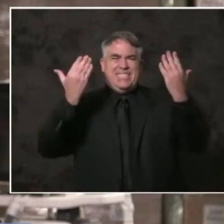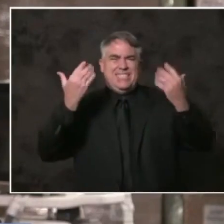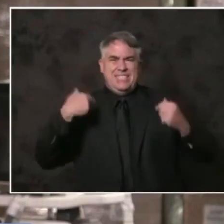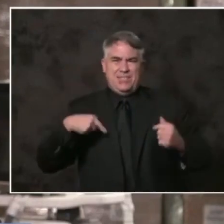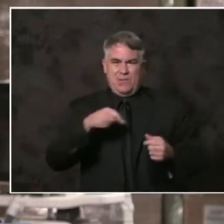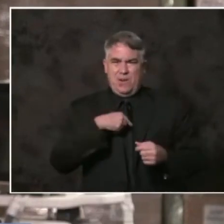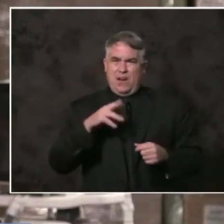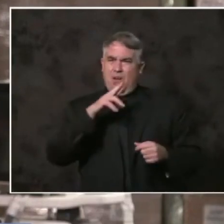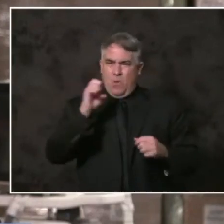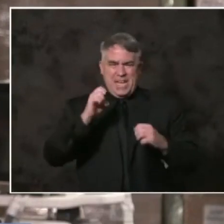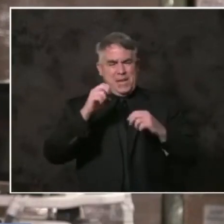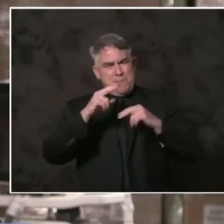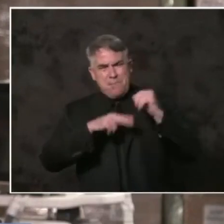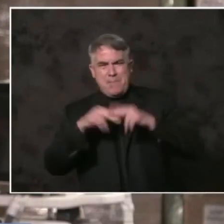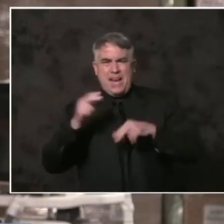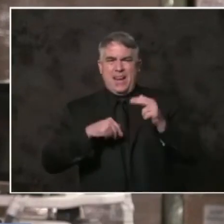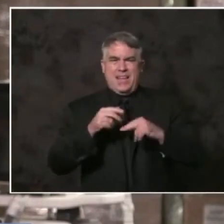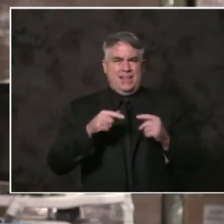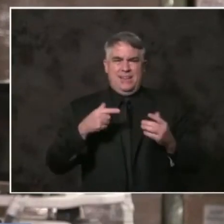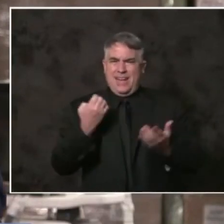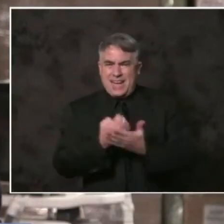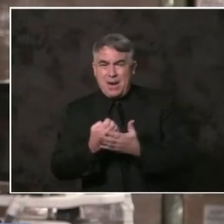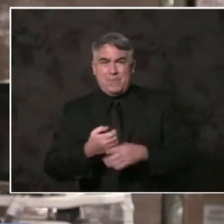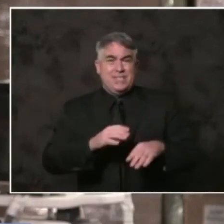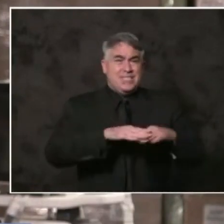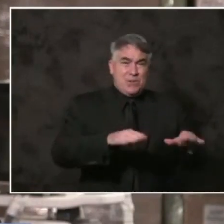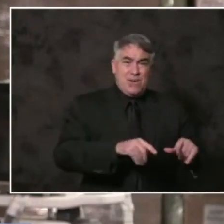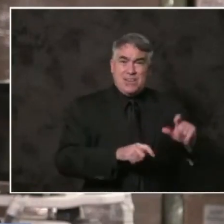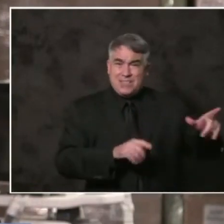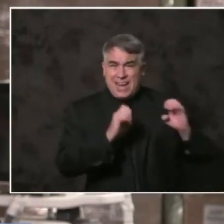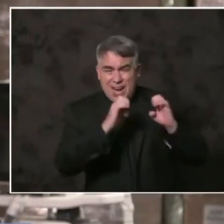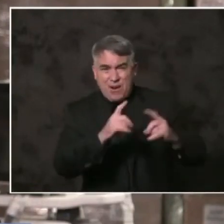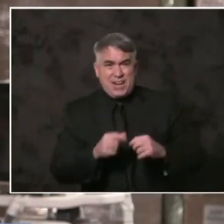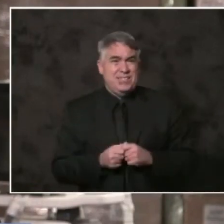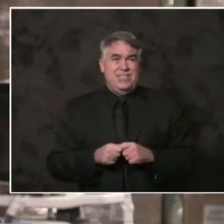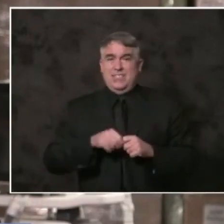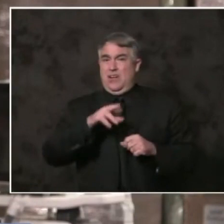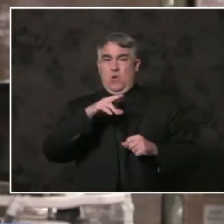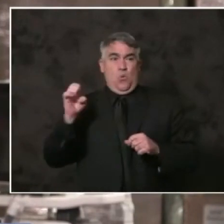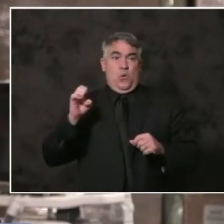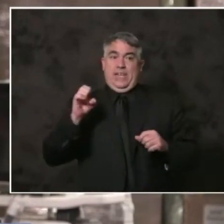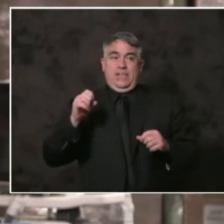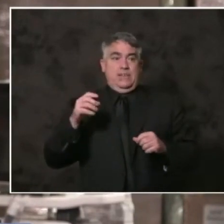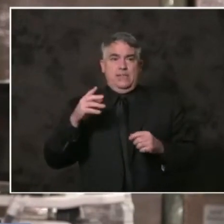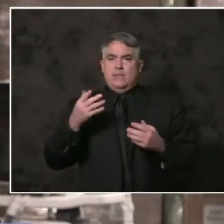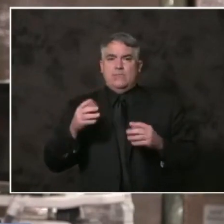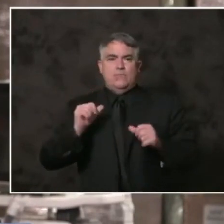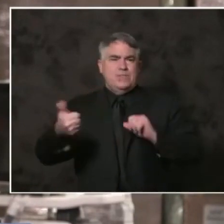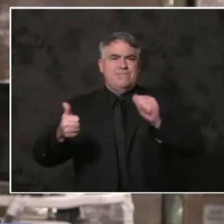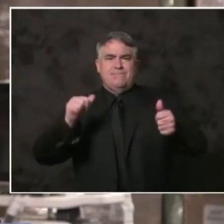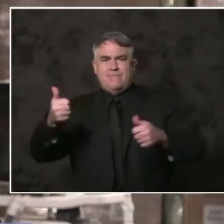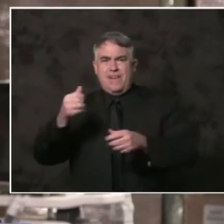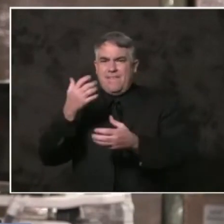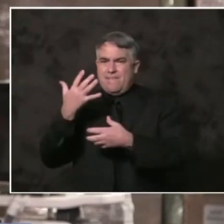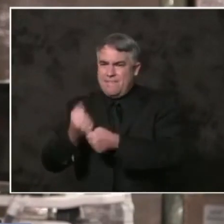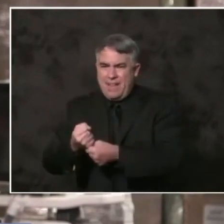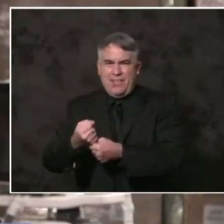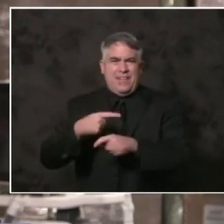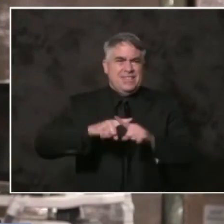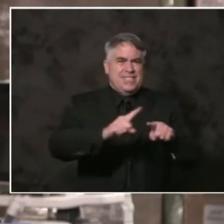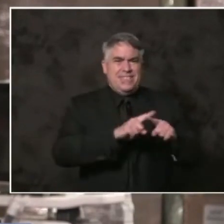rebuild our economy, our children's education. Ready to restore. Restore our faith and trust in one another.